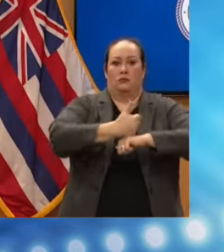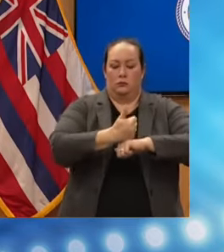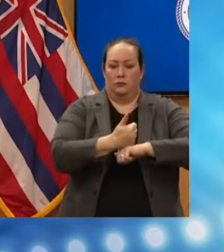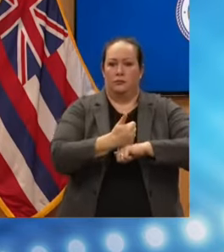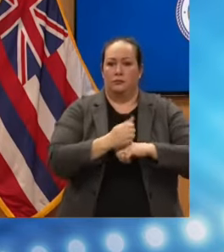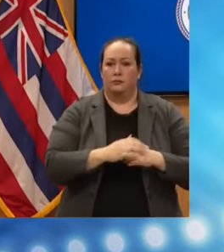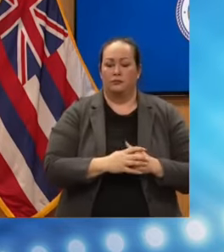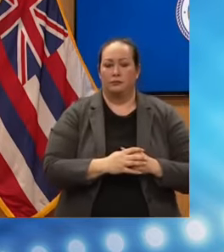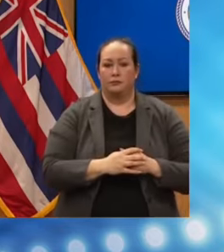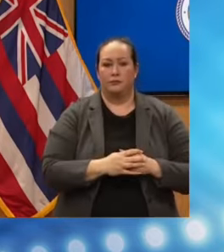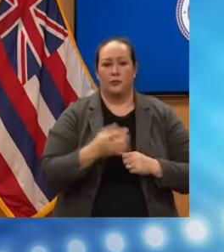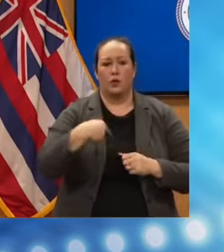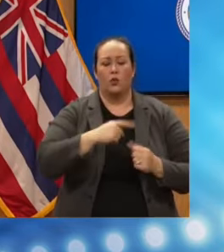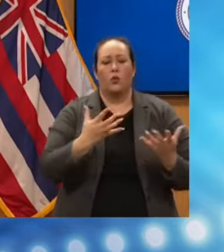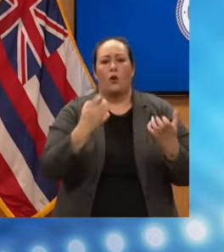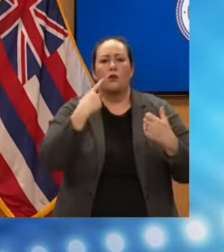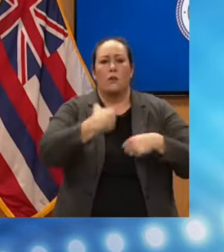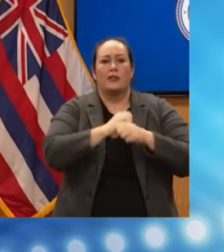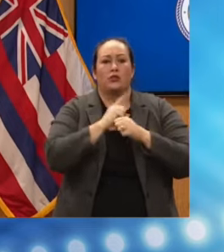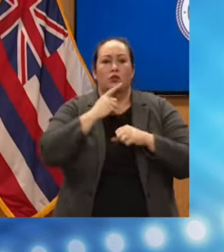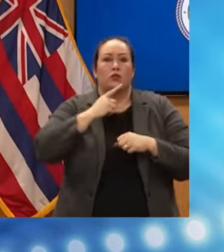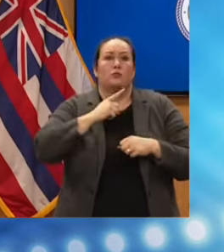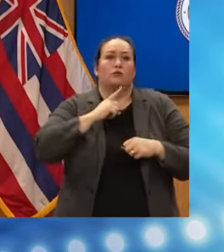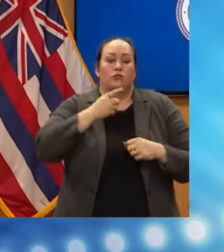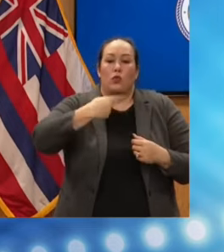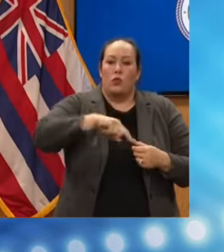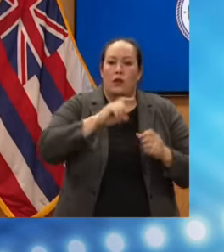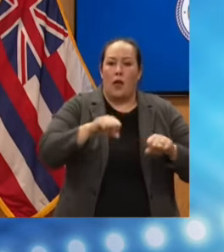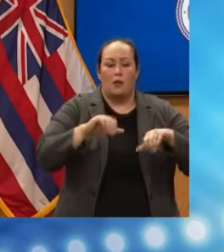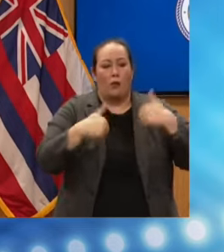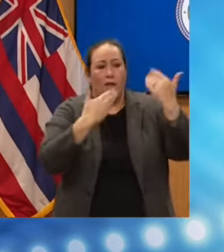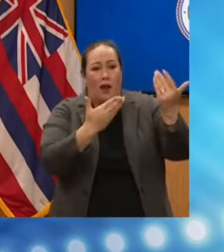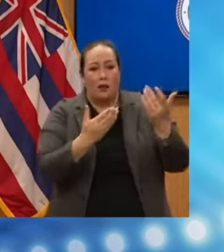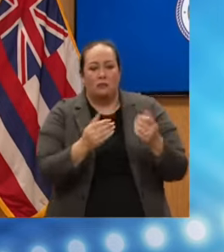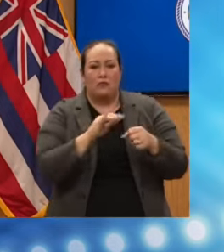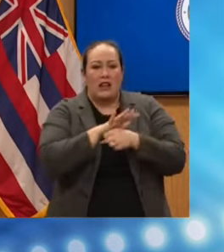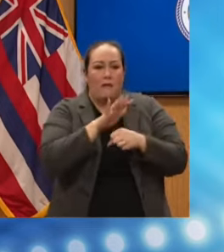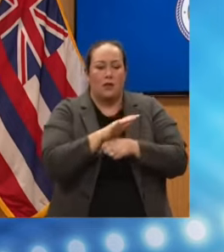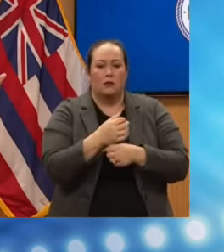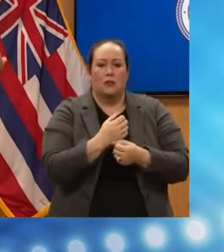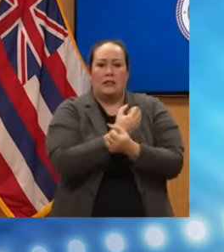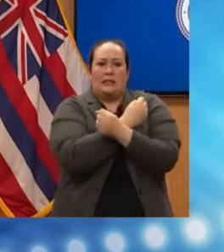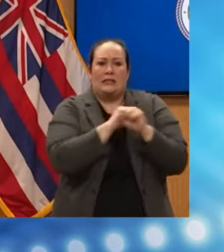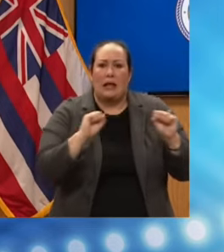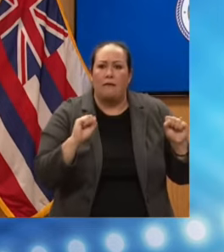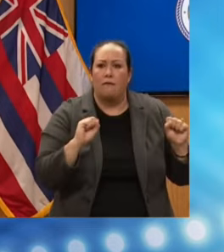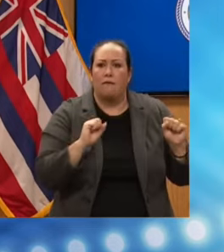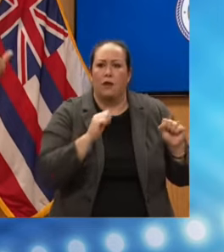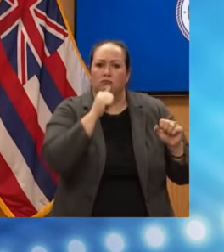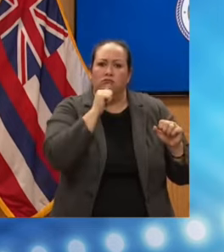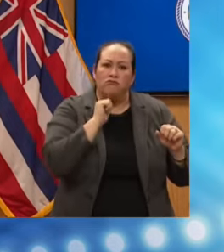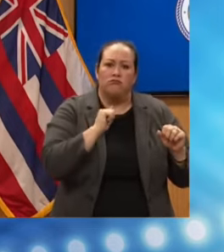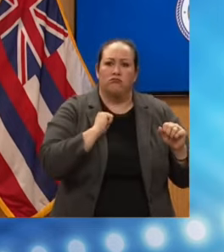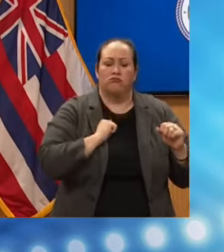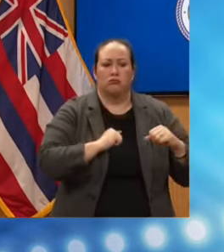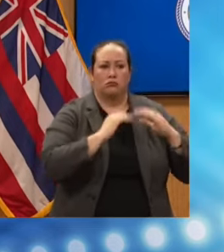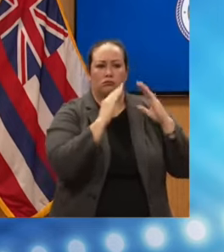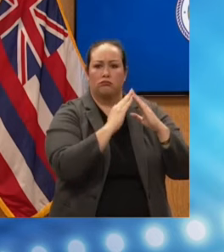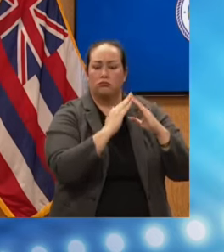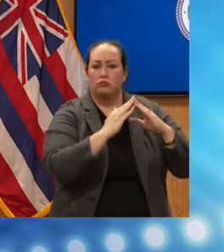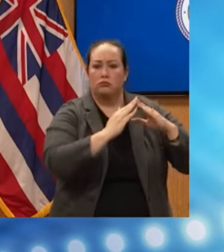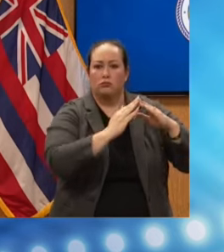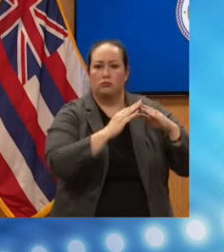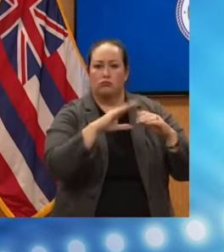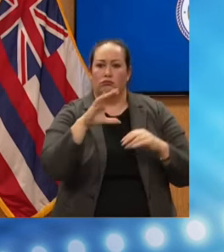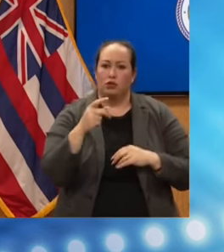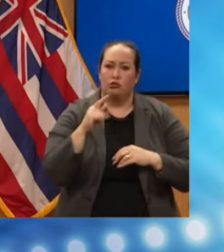to make sure we can provide enough shelter space, space at our shelters for folks. We're kind